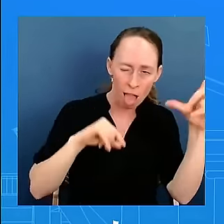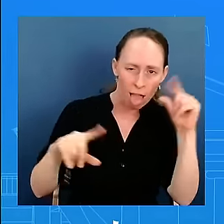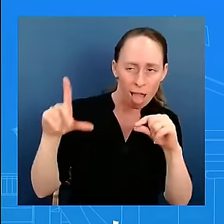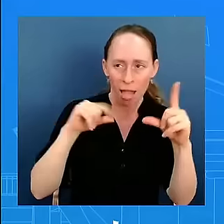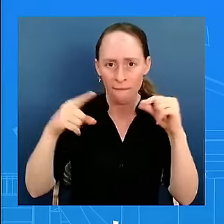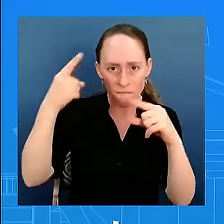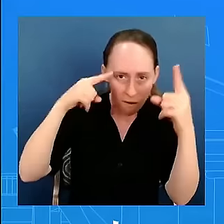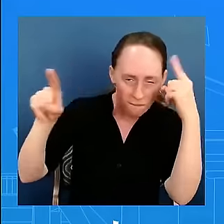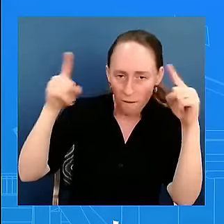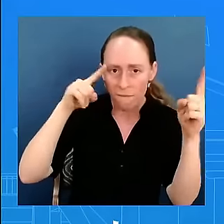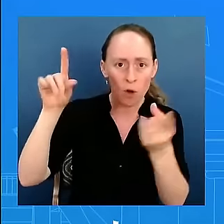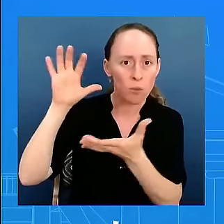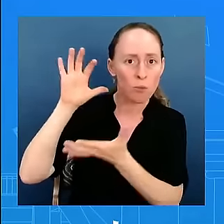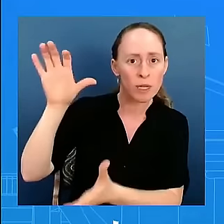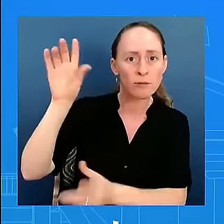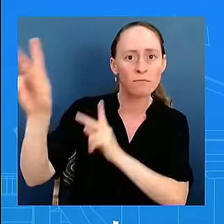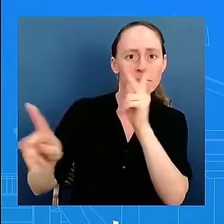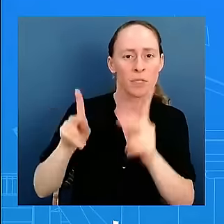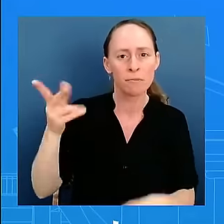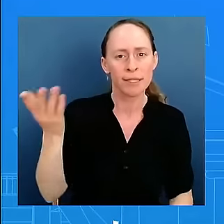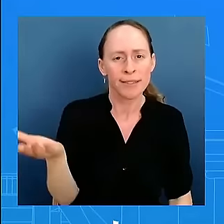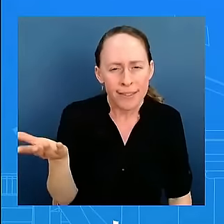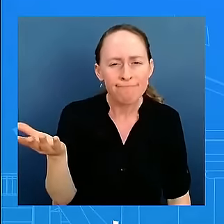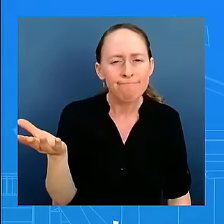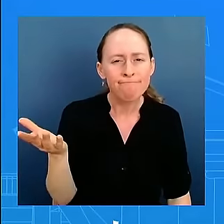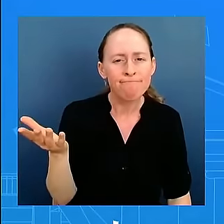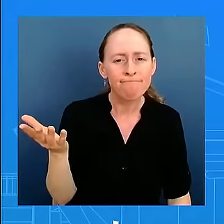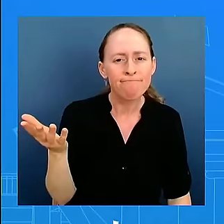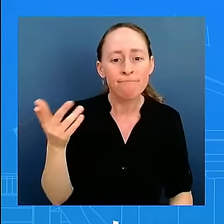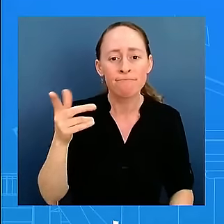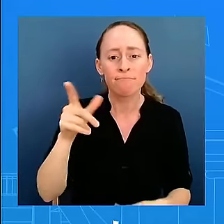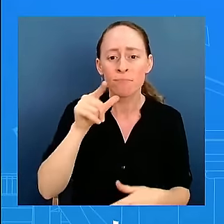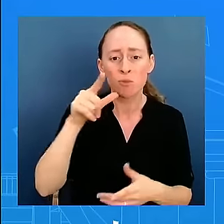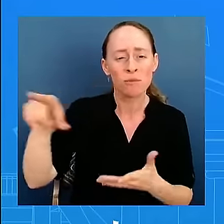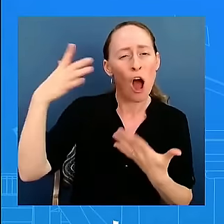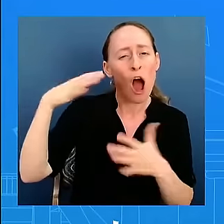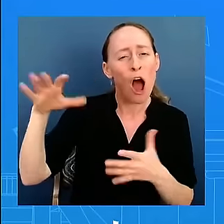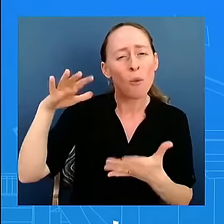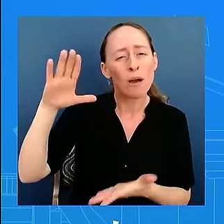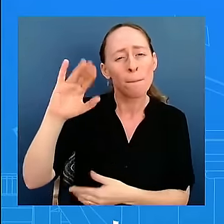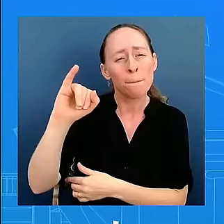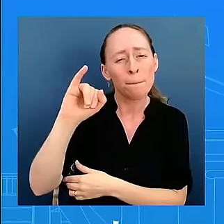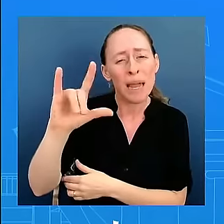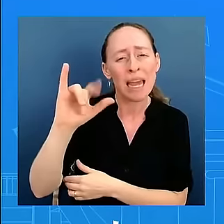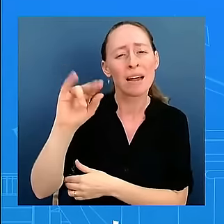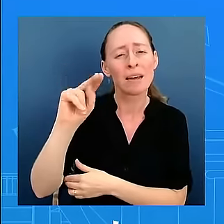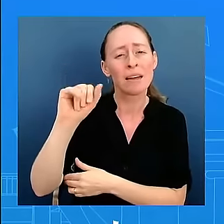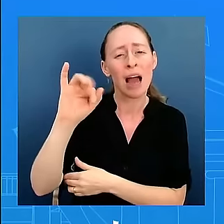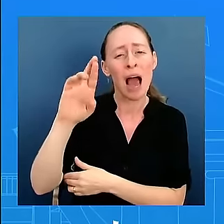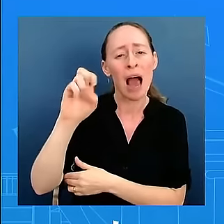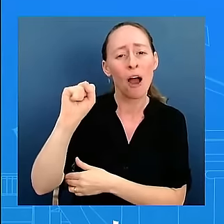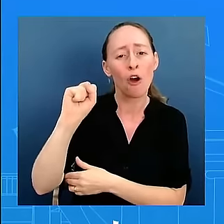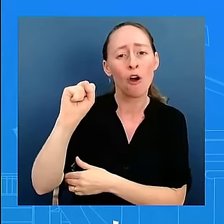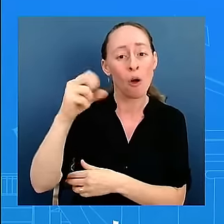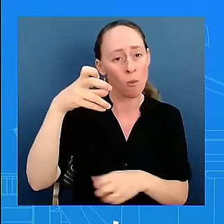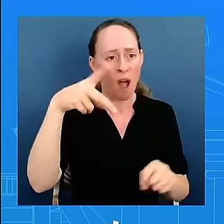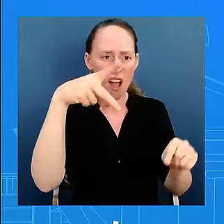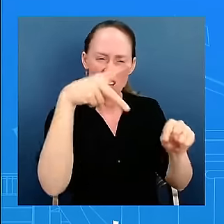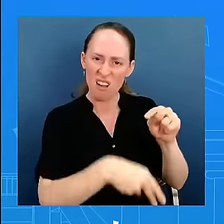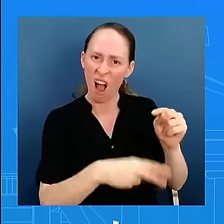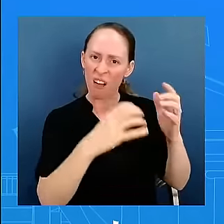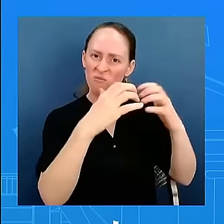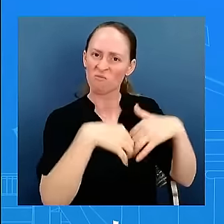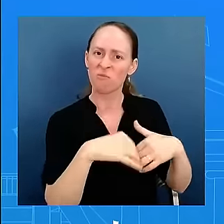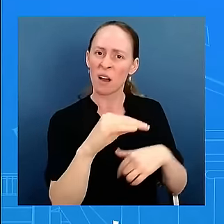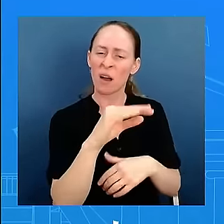and billionaires they want to actually go after social security and medicare that's not what we believe that's not what we want to do we want to protect